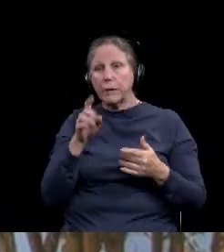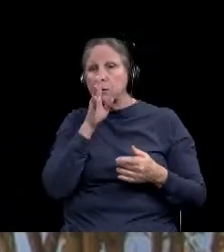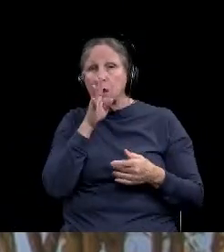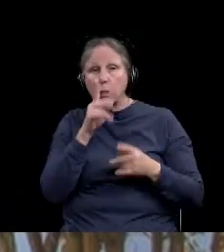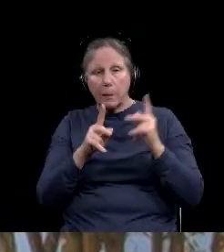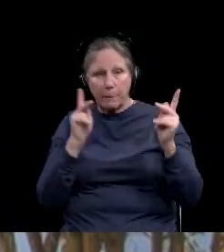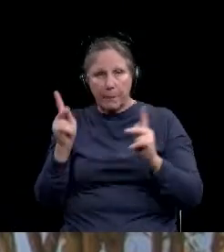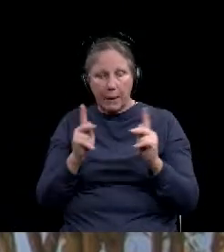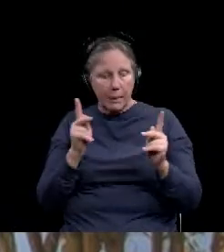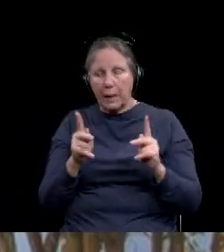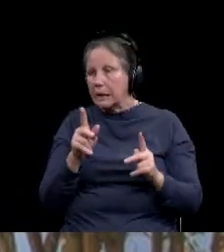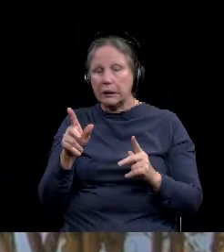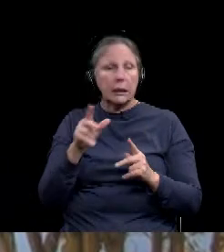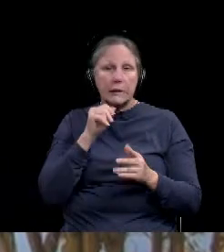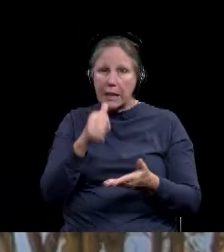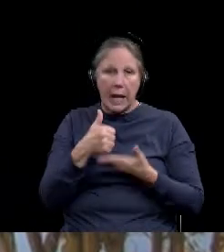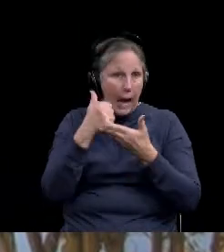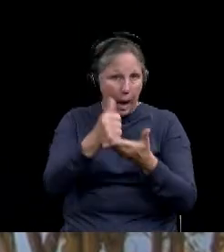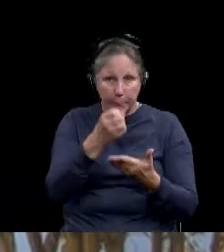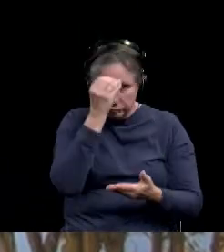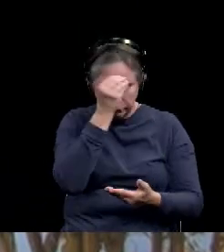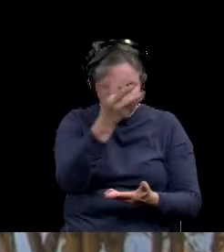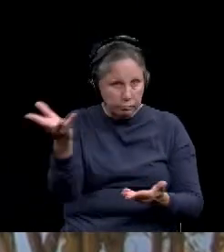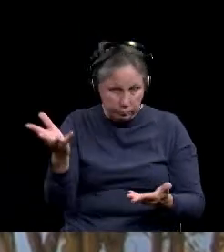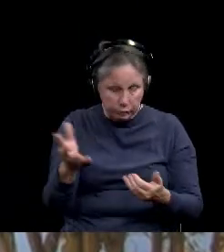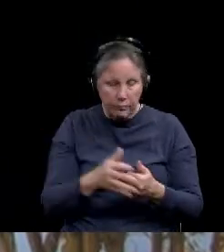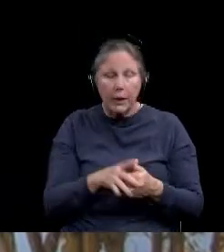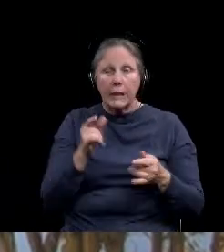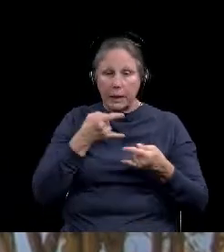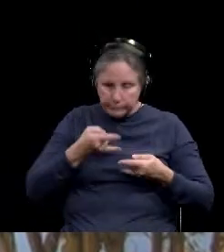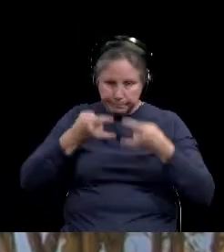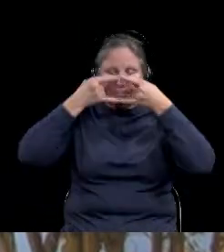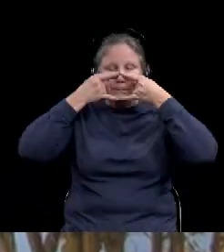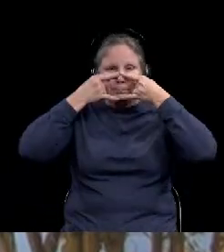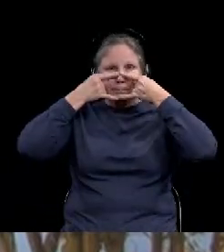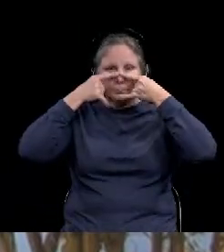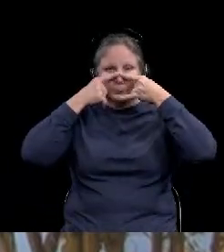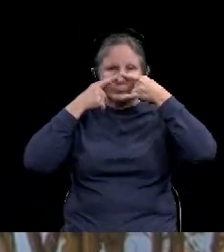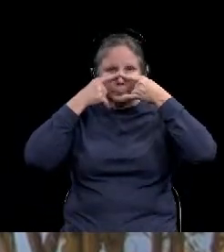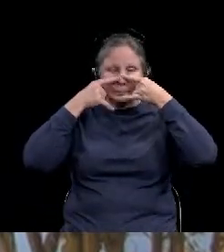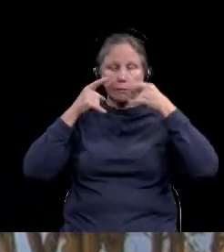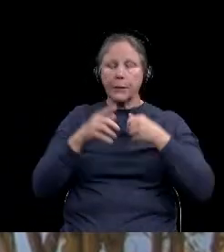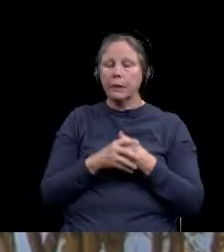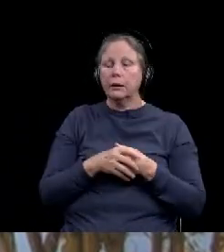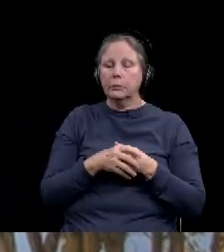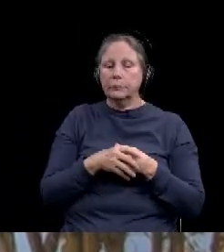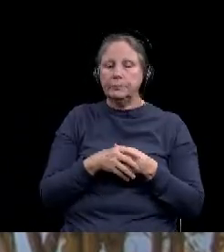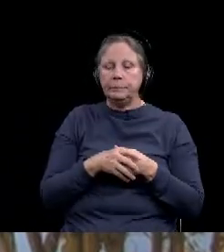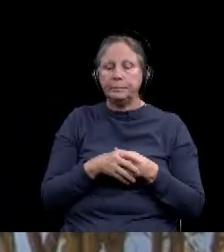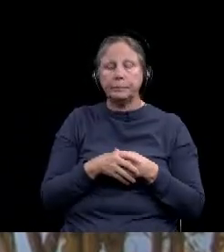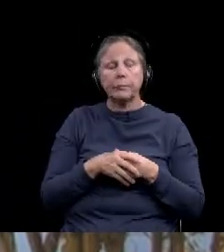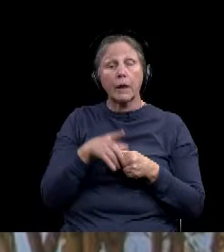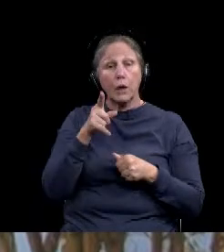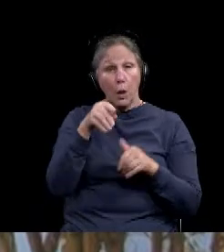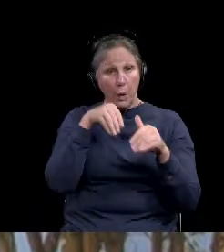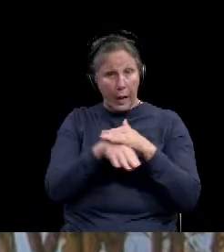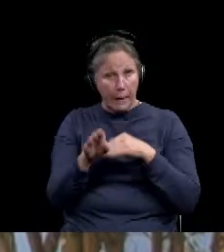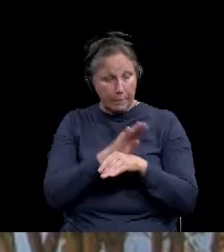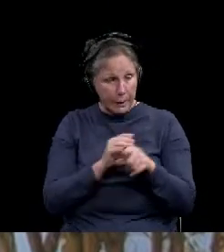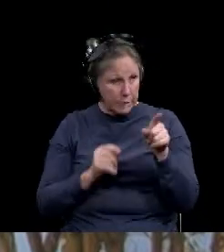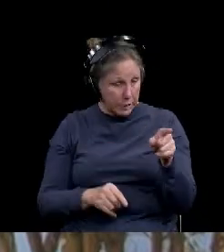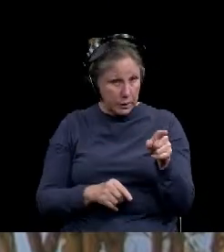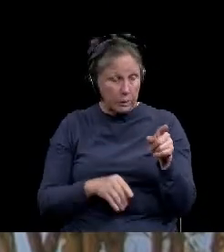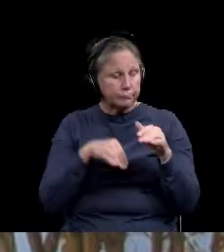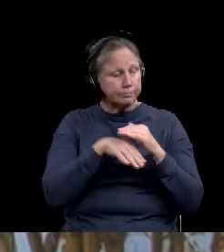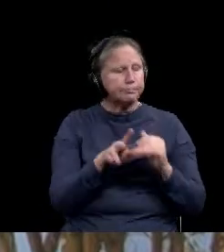and that's just not effective. And so we need to, we need to continue to work on that. Um, if you go into a business and you see